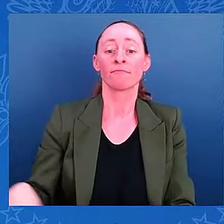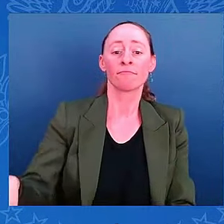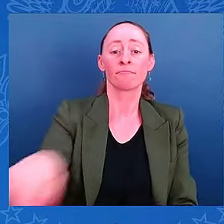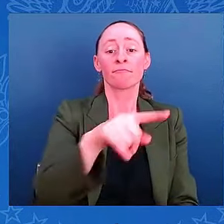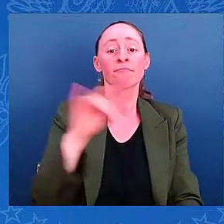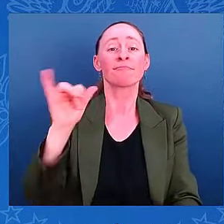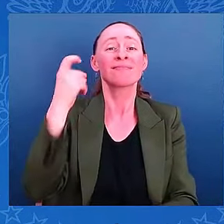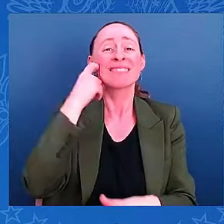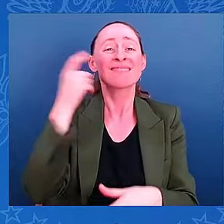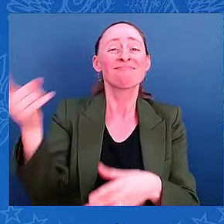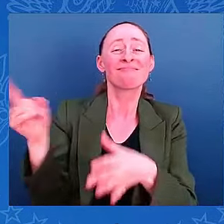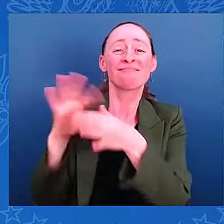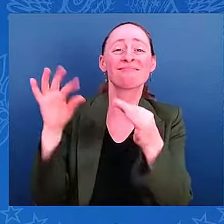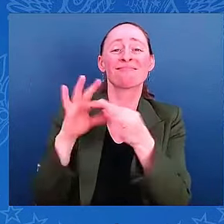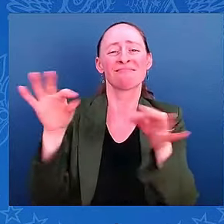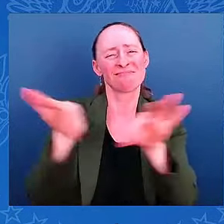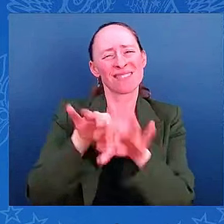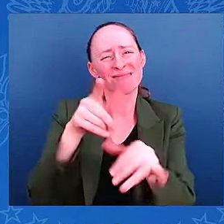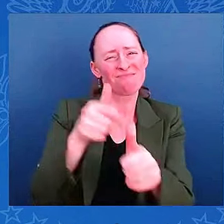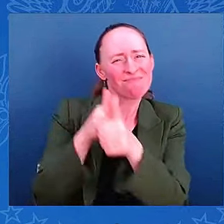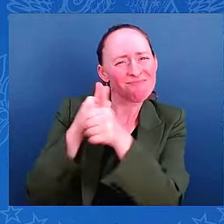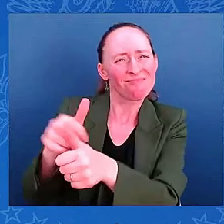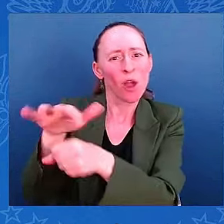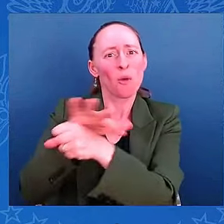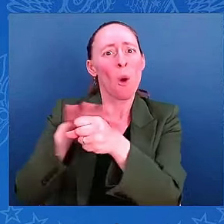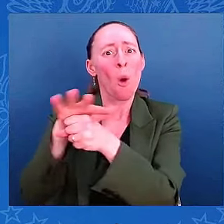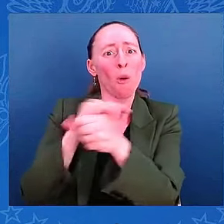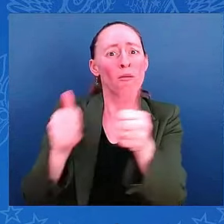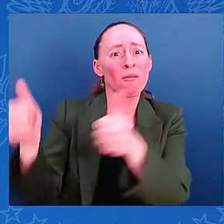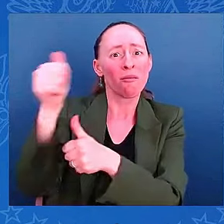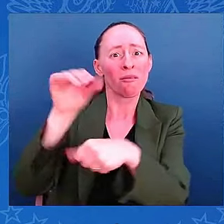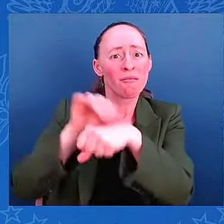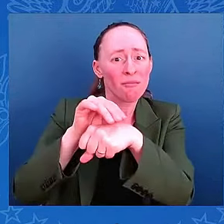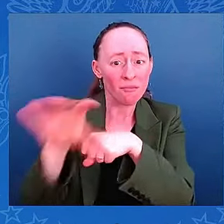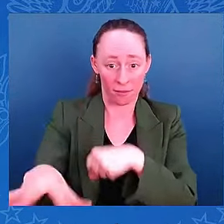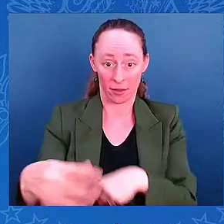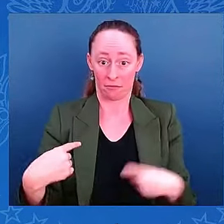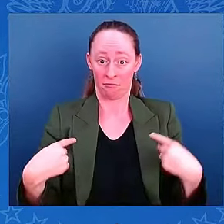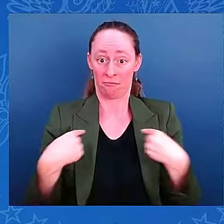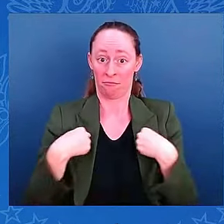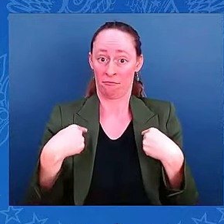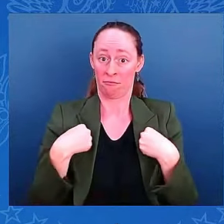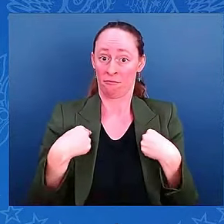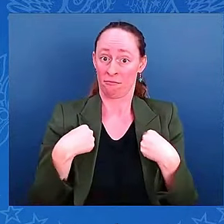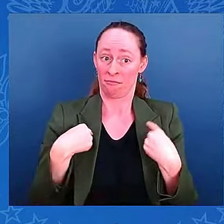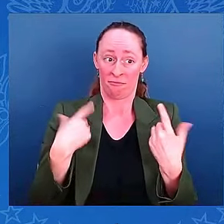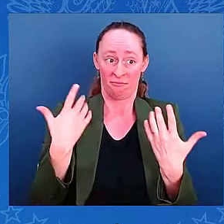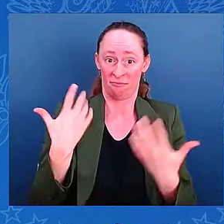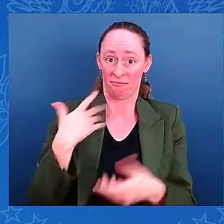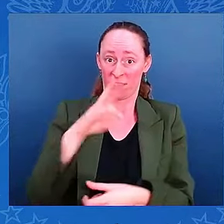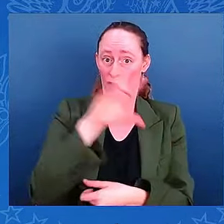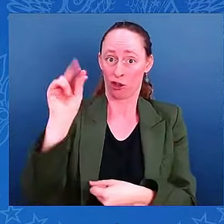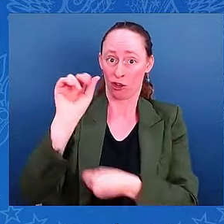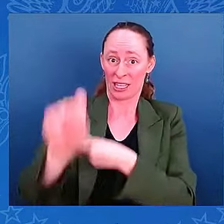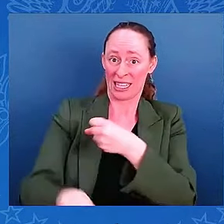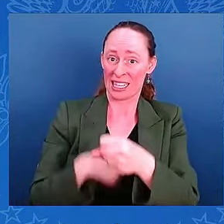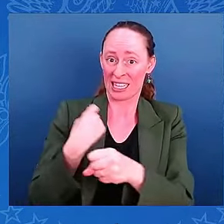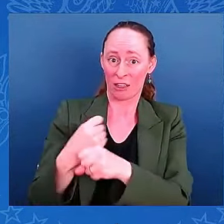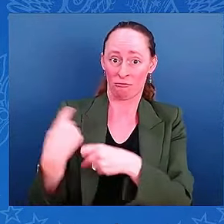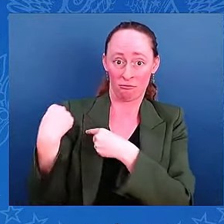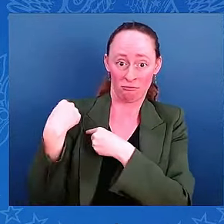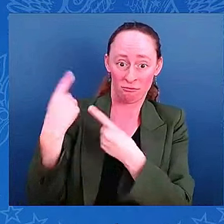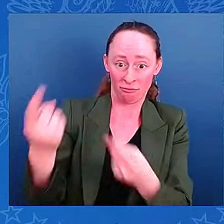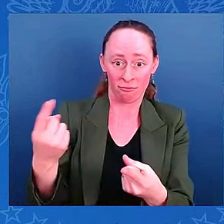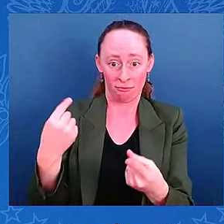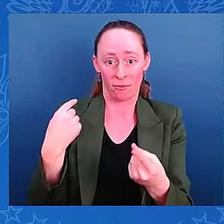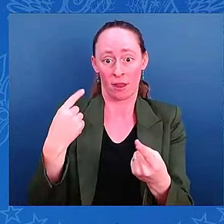years with NOAA, 30 years in the Weather Service, this is a particularly dangerous track. People really need to be getting into their safe locations